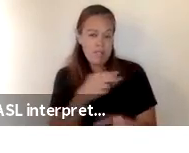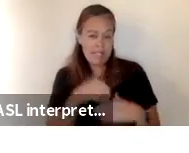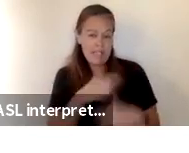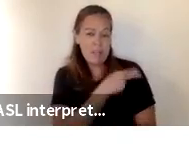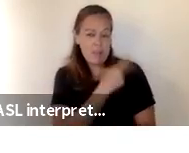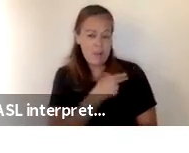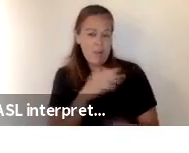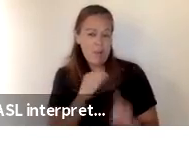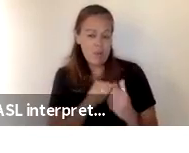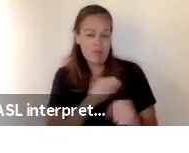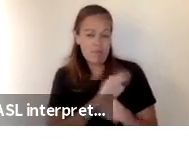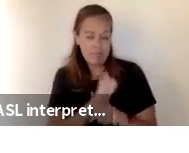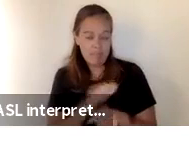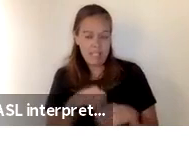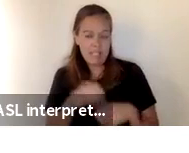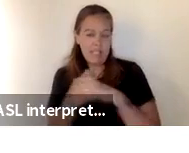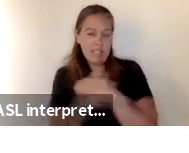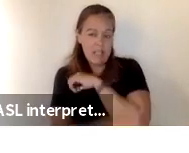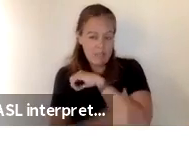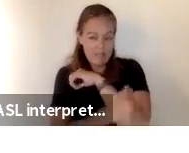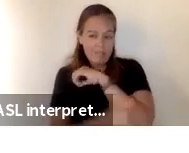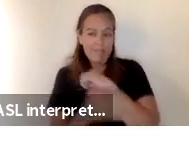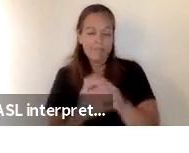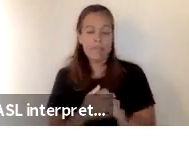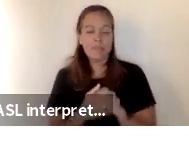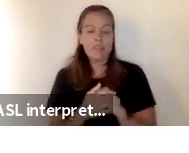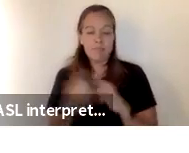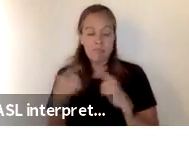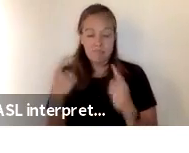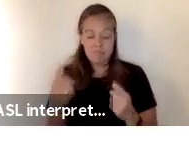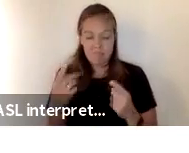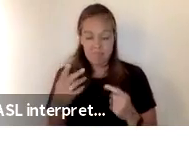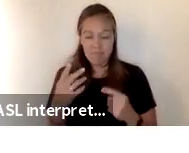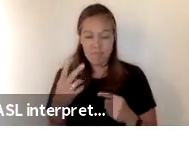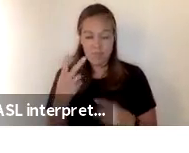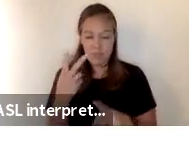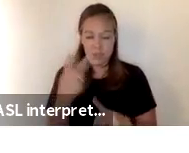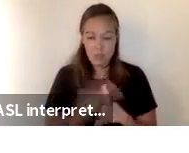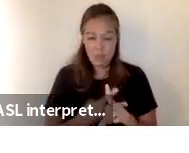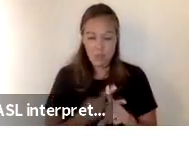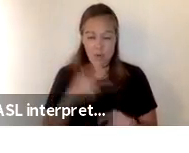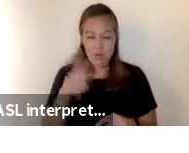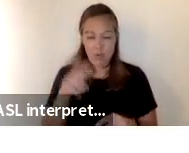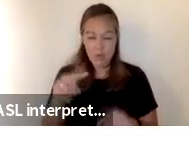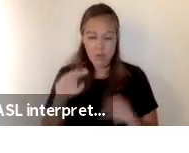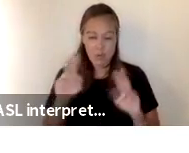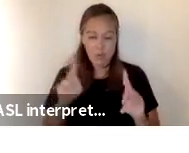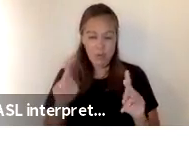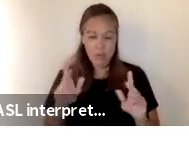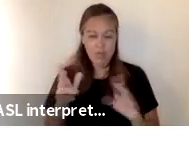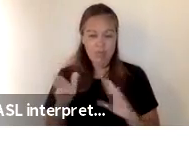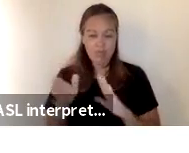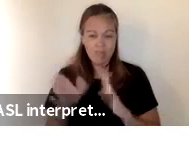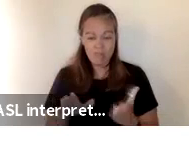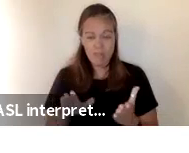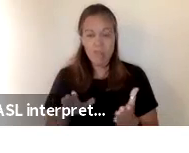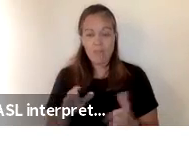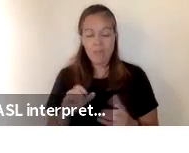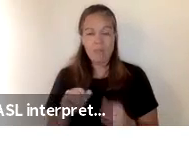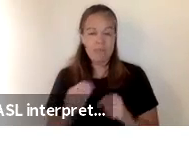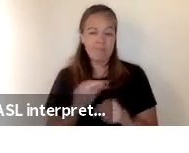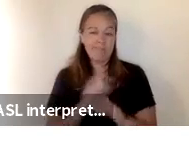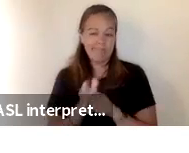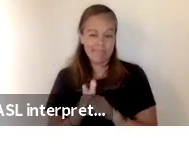county and we've seen since in the past two months 22 people have passed away from copen 19